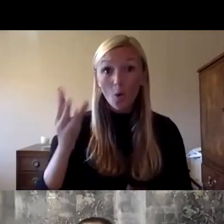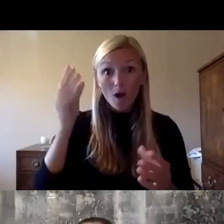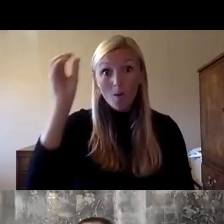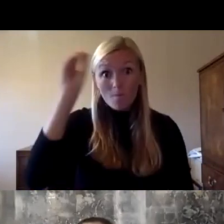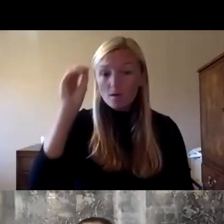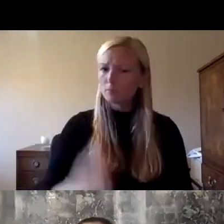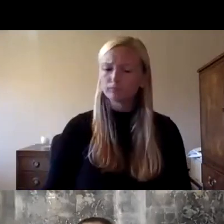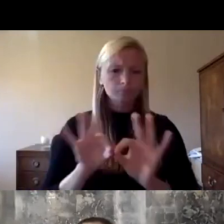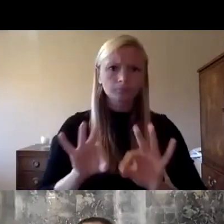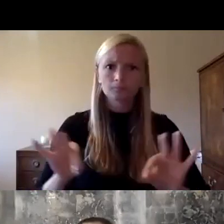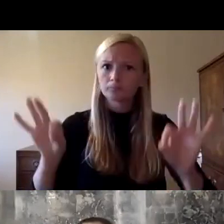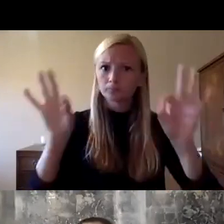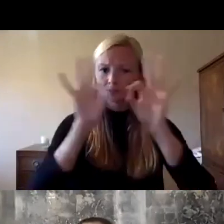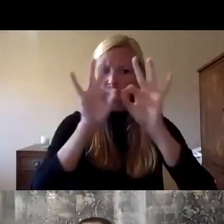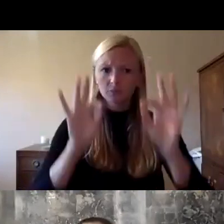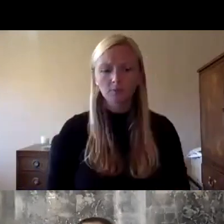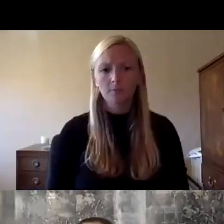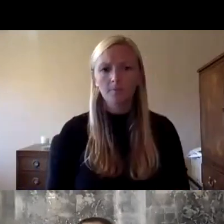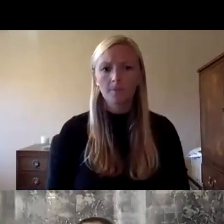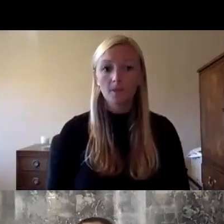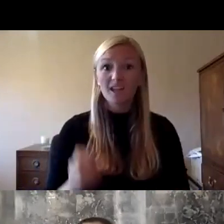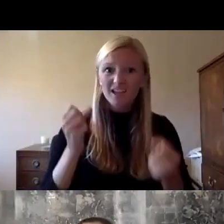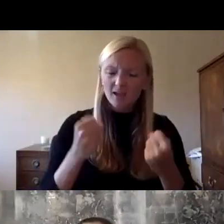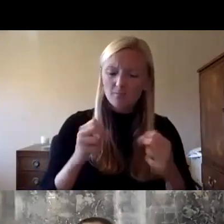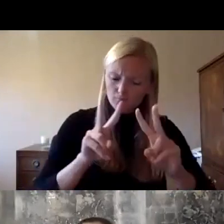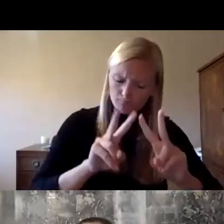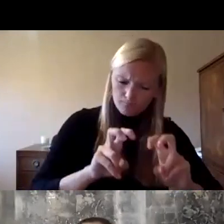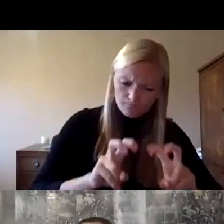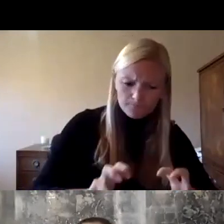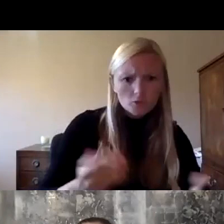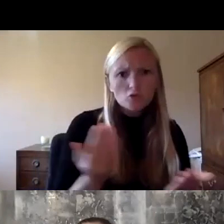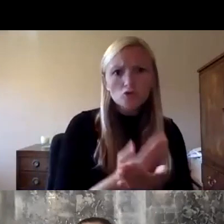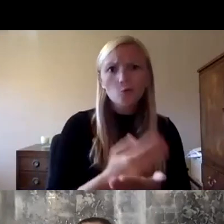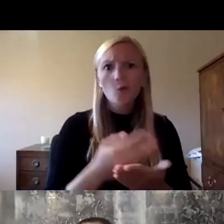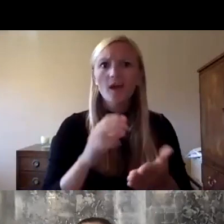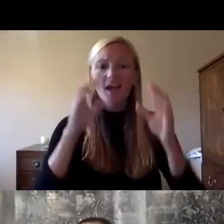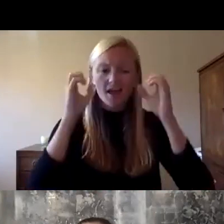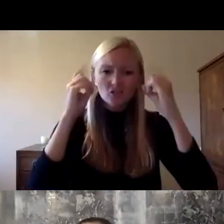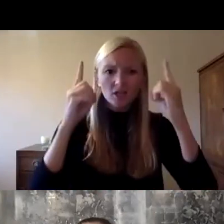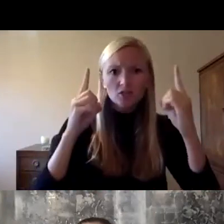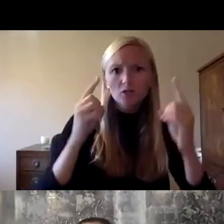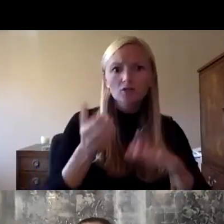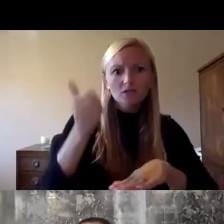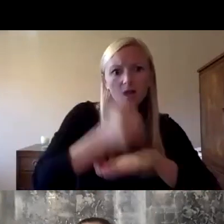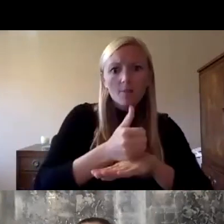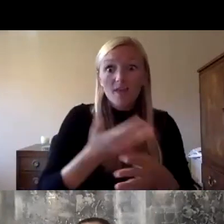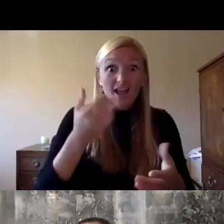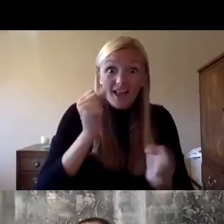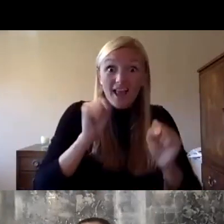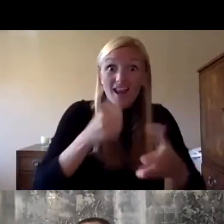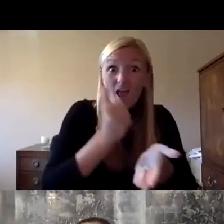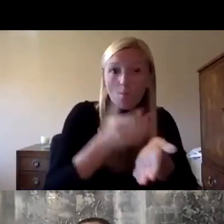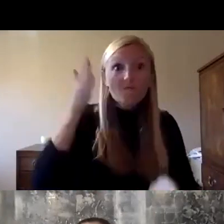important collectively we can start examining new educational models that could impact school design for future generations